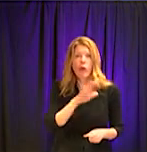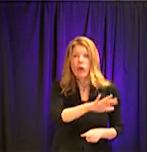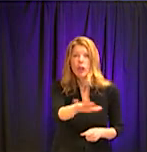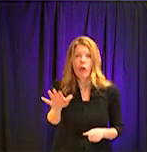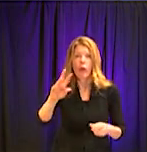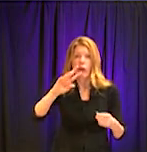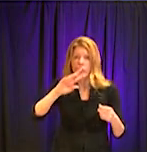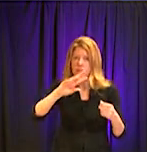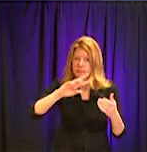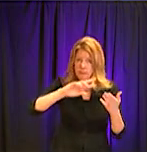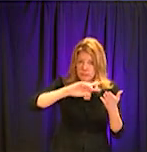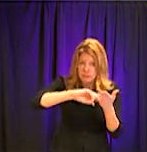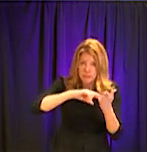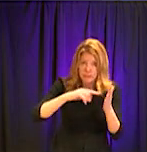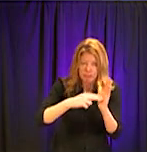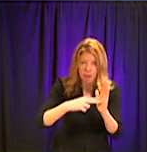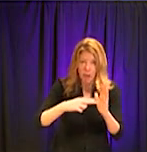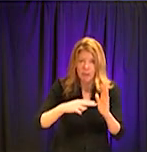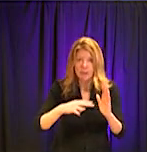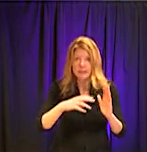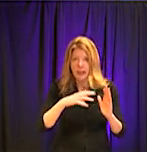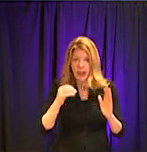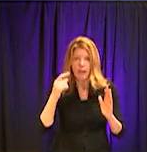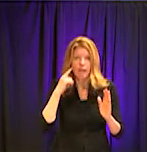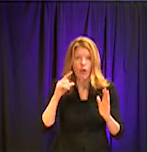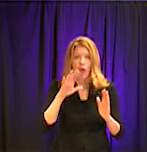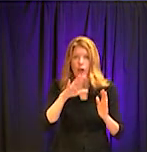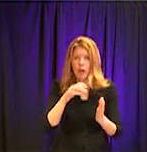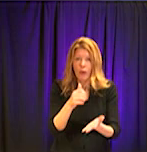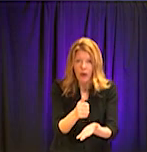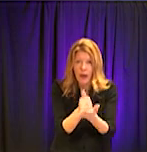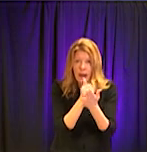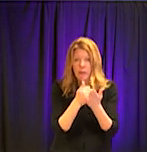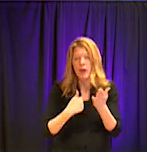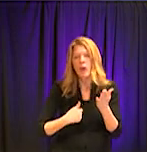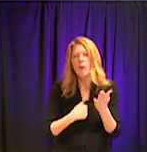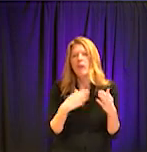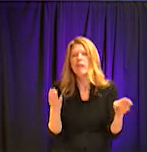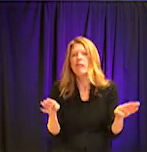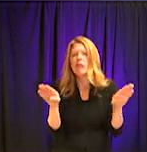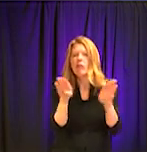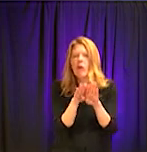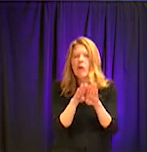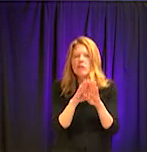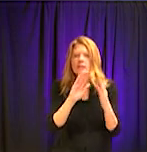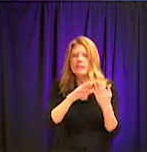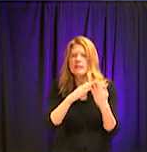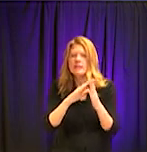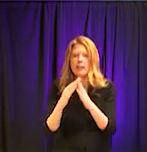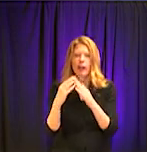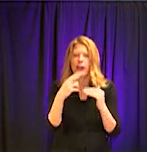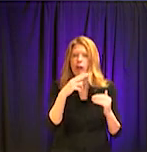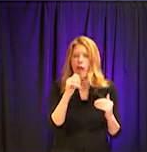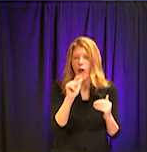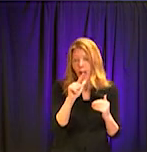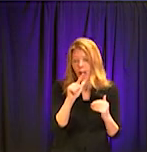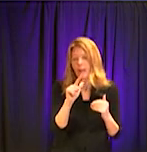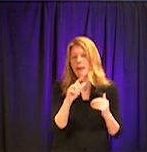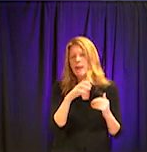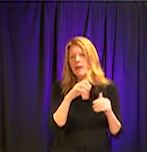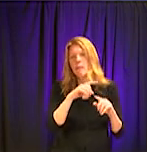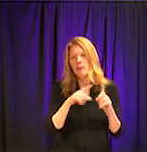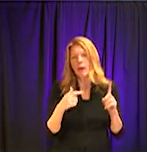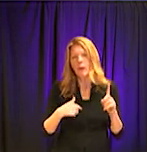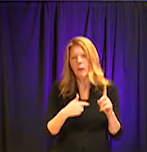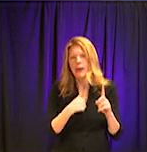our city halls and have people working maybe different shifts and also certainly keeping social